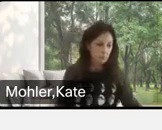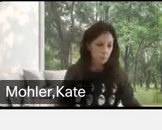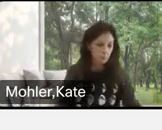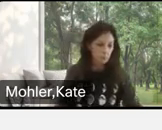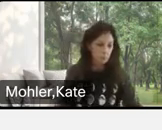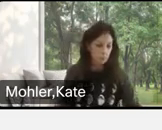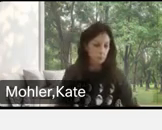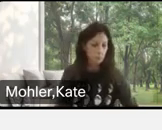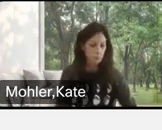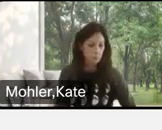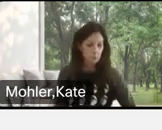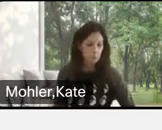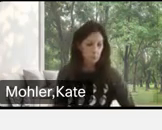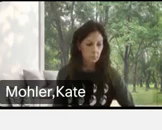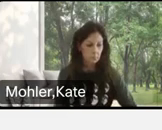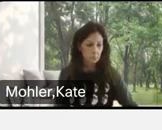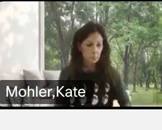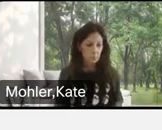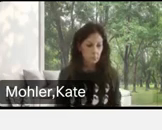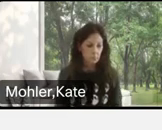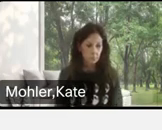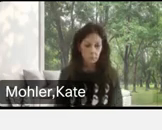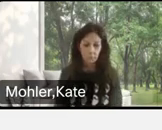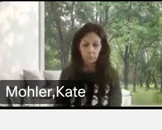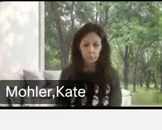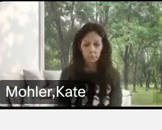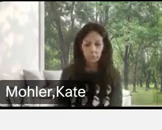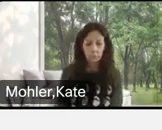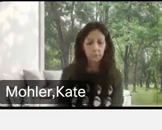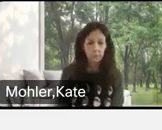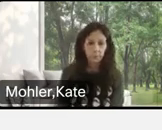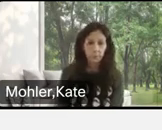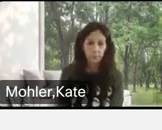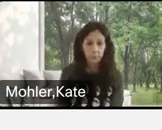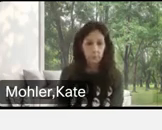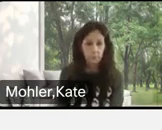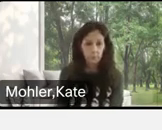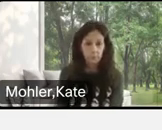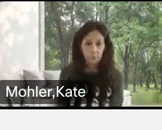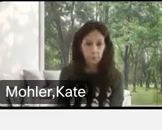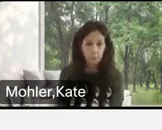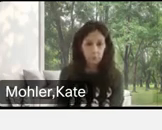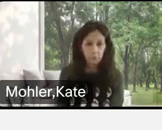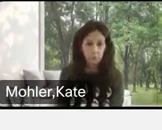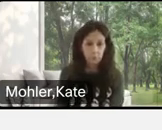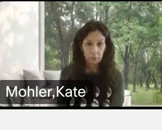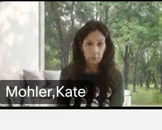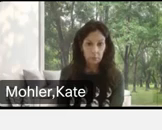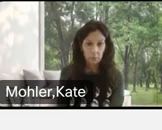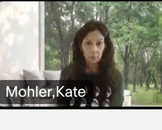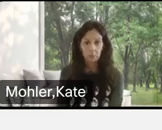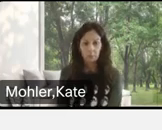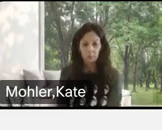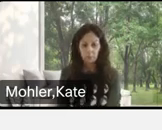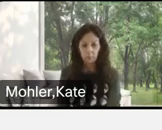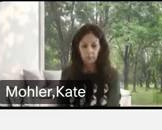than the other text because the screen reader will come in and they won't know that that's a header. They don't see that visual. So it's making sure that you're using the right element for it. It's